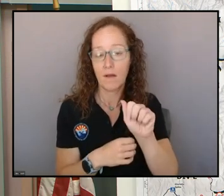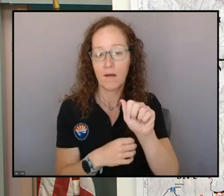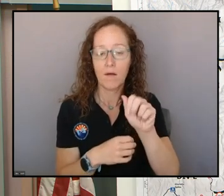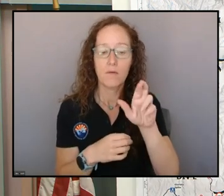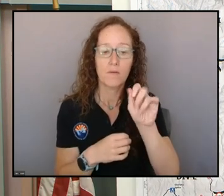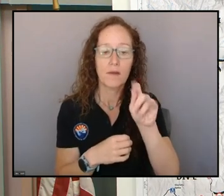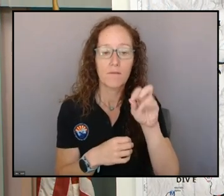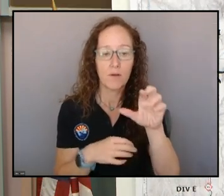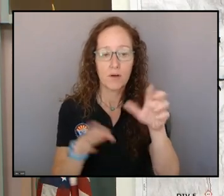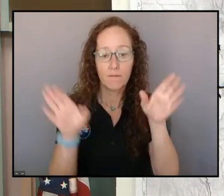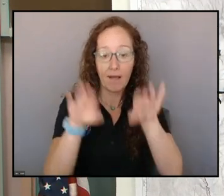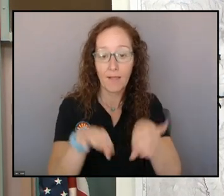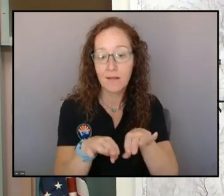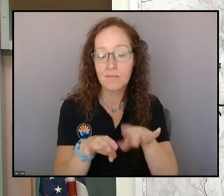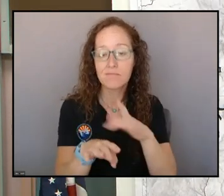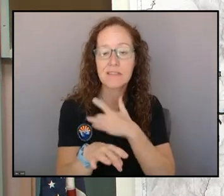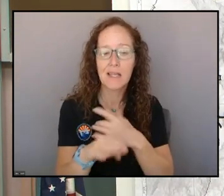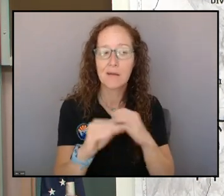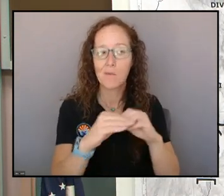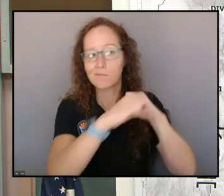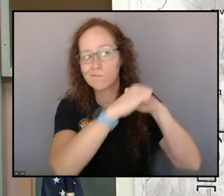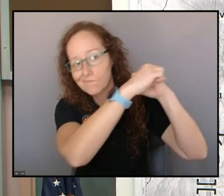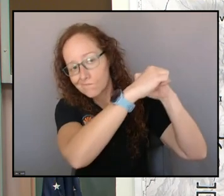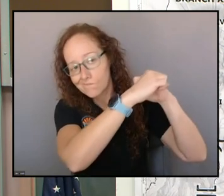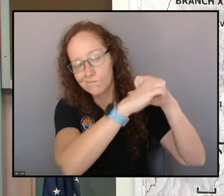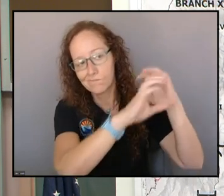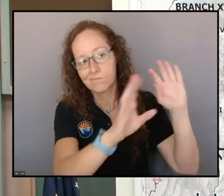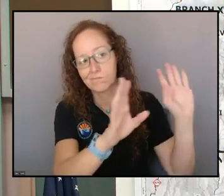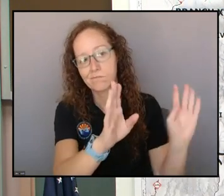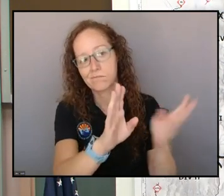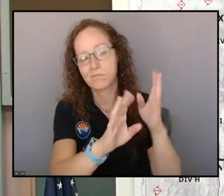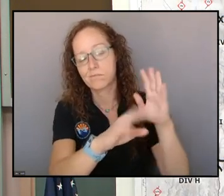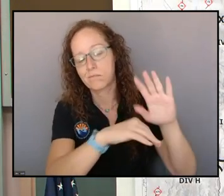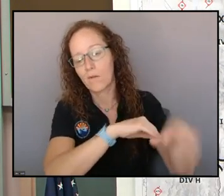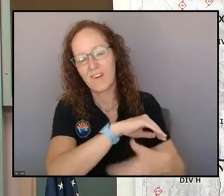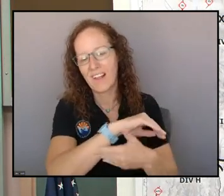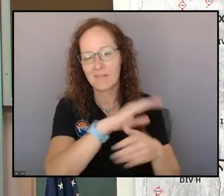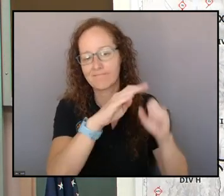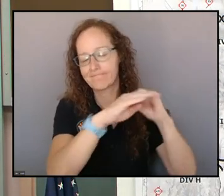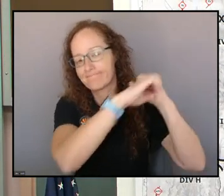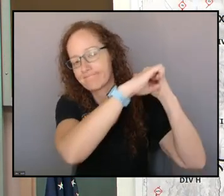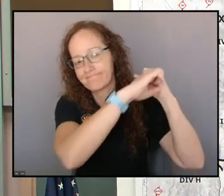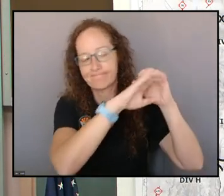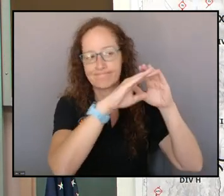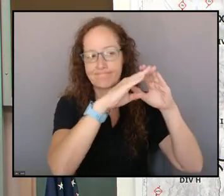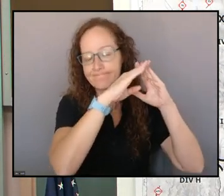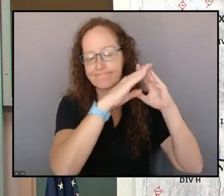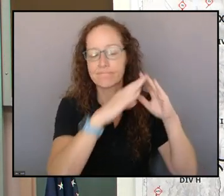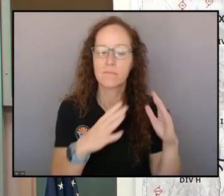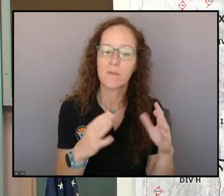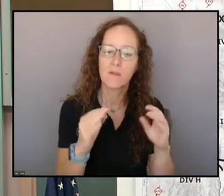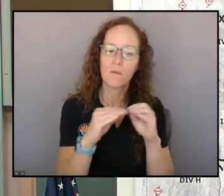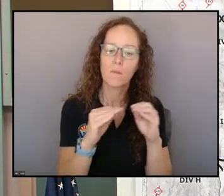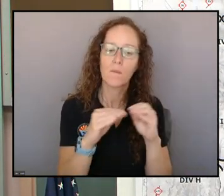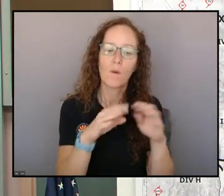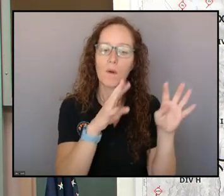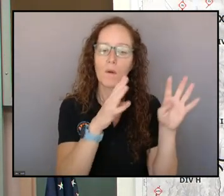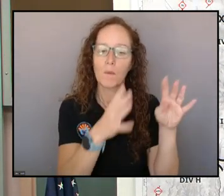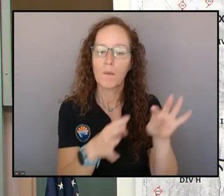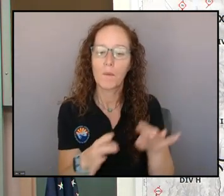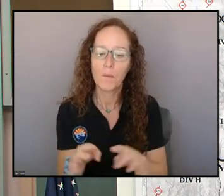tend to be a lot more sheltered from some of these more nocturnal wind events. So, they were more in that downslope, down canyon